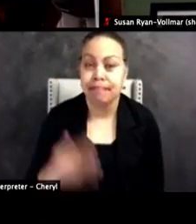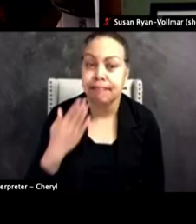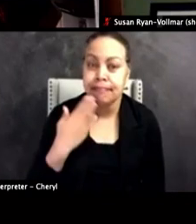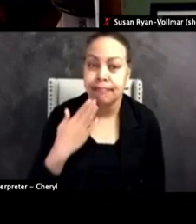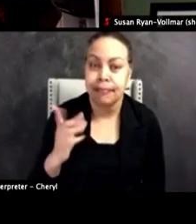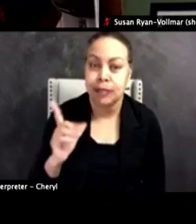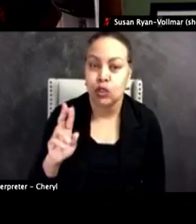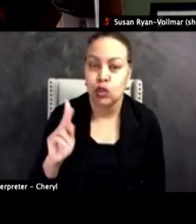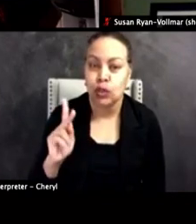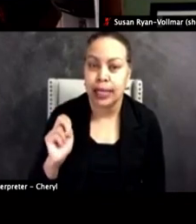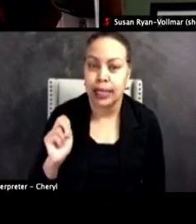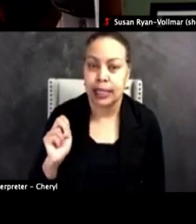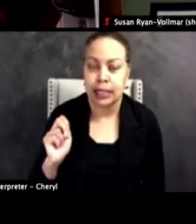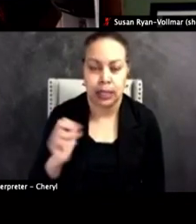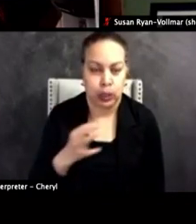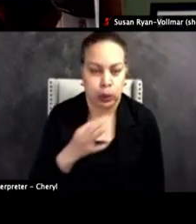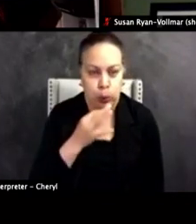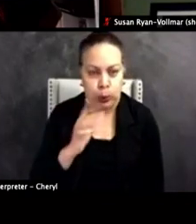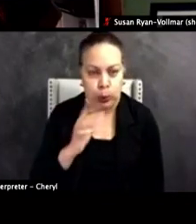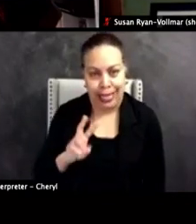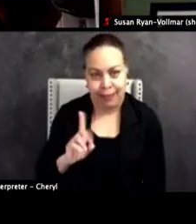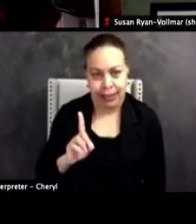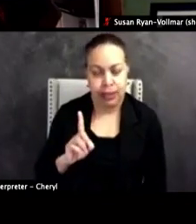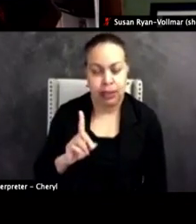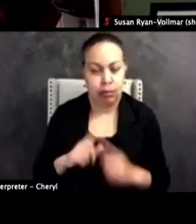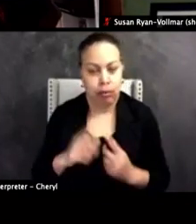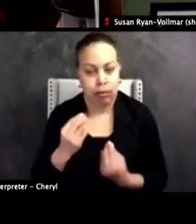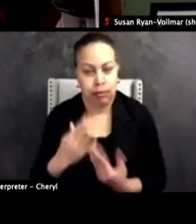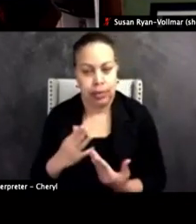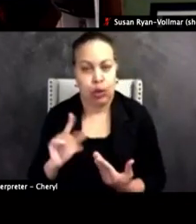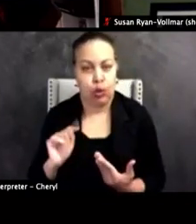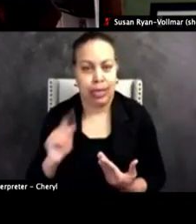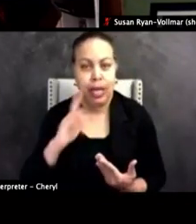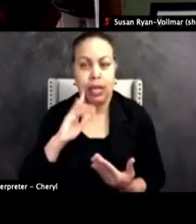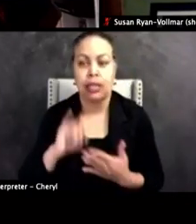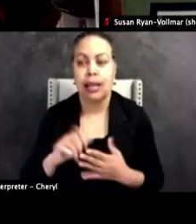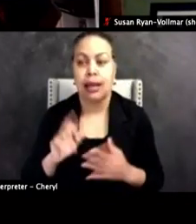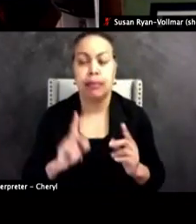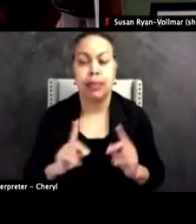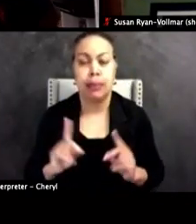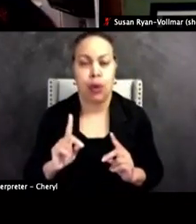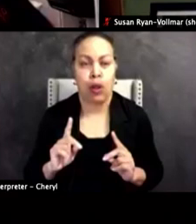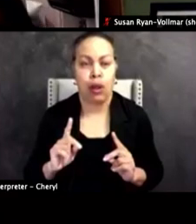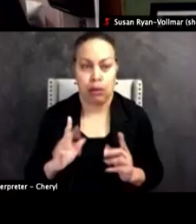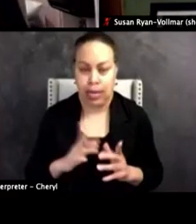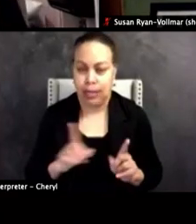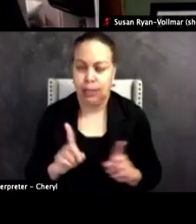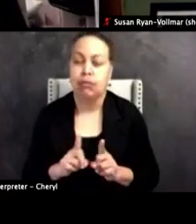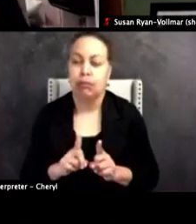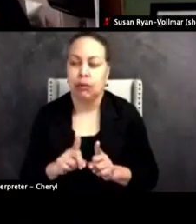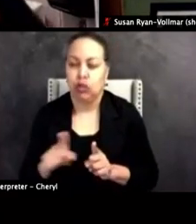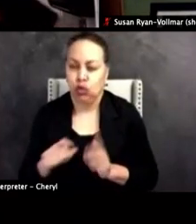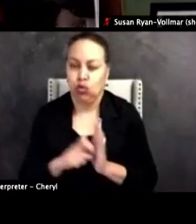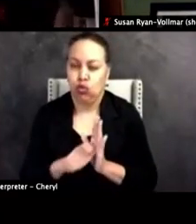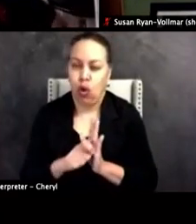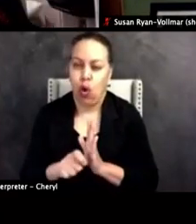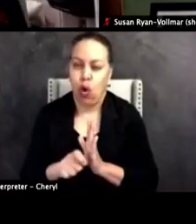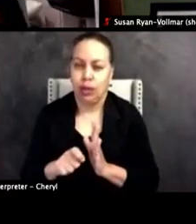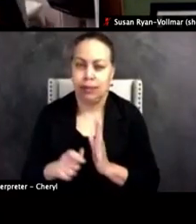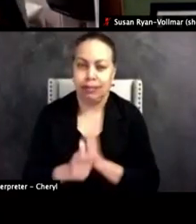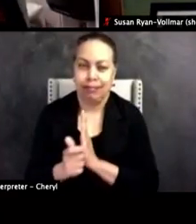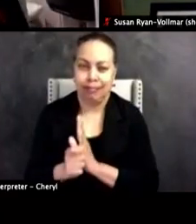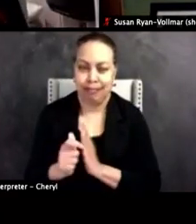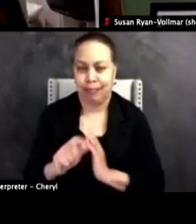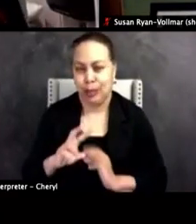And before I go to you, David, I'm going to say, Lieutenant Pedrini, I think people just as much as much as you wrote those pieces two